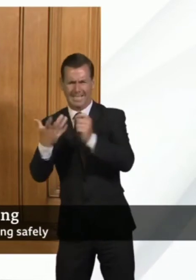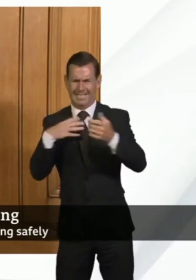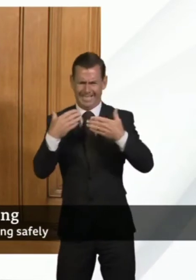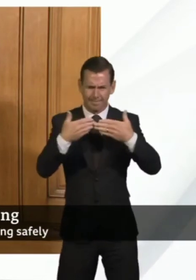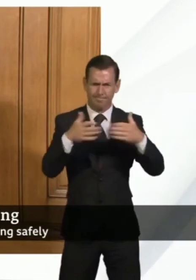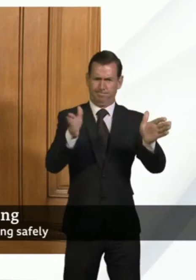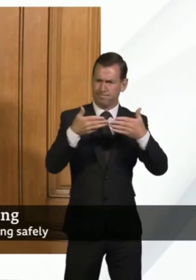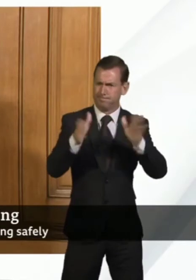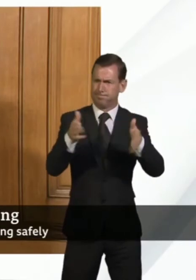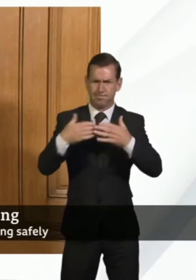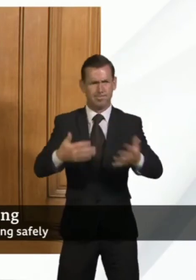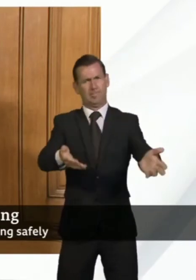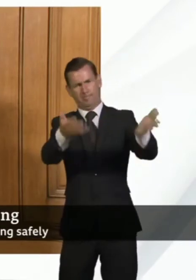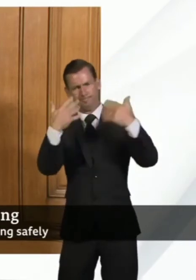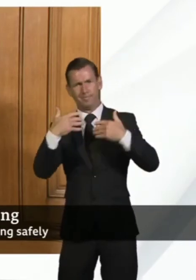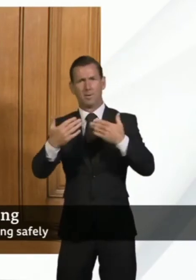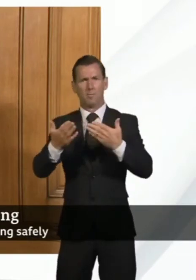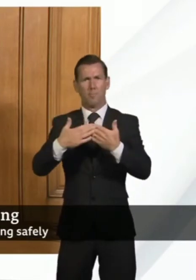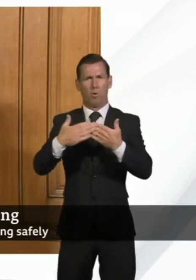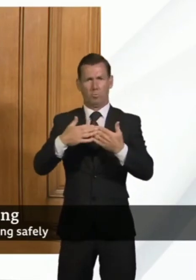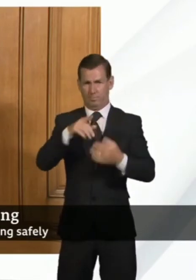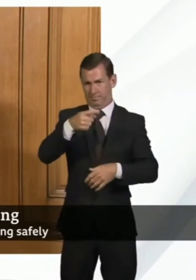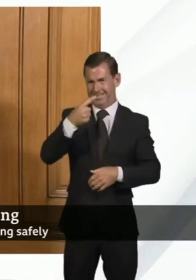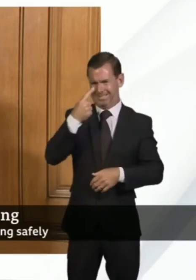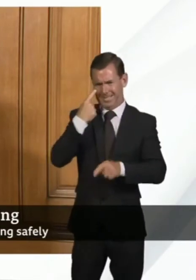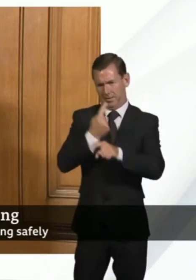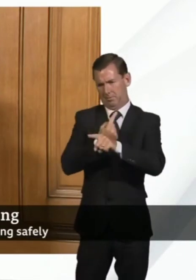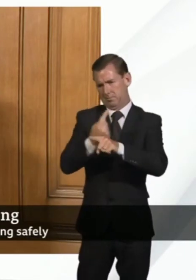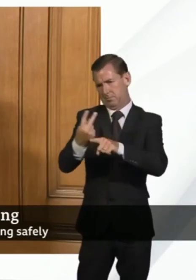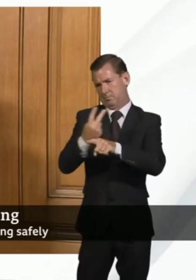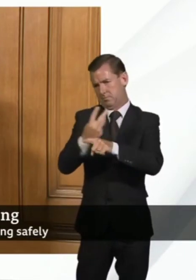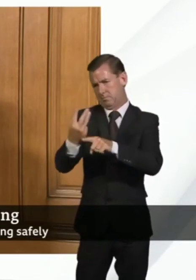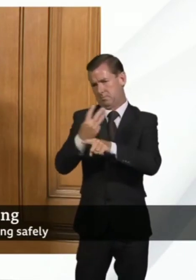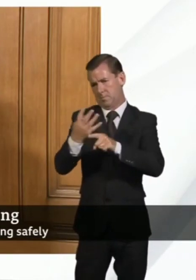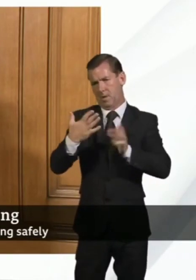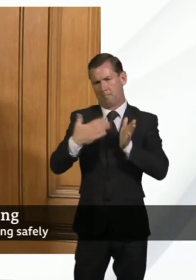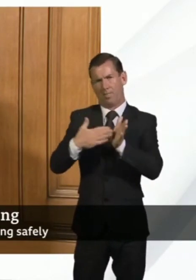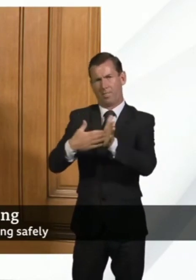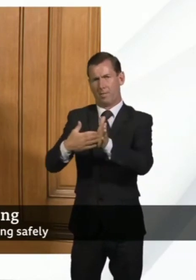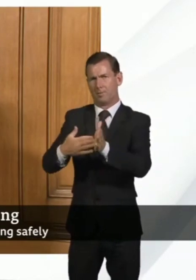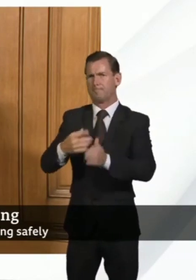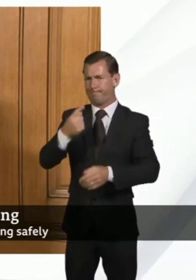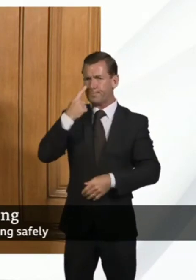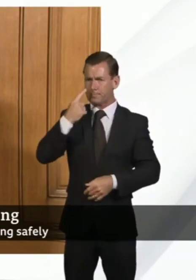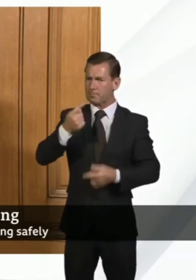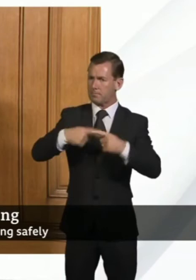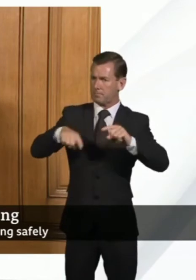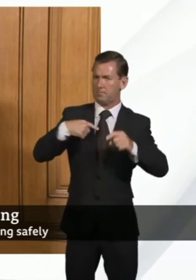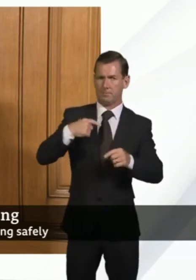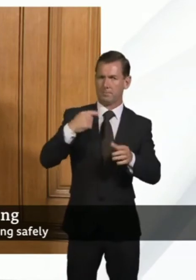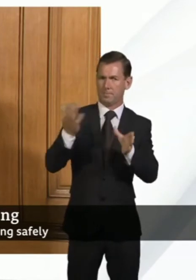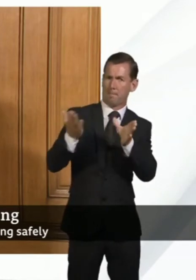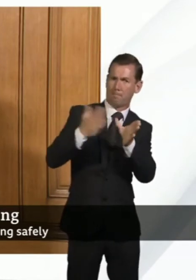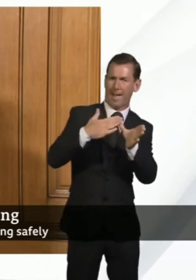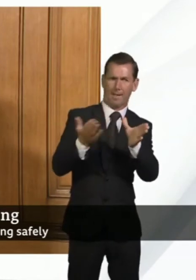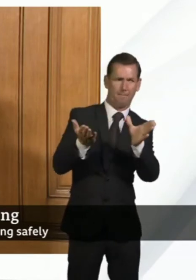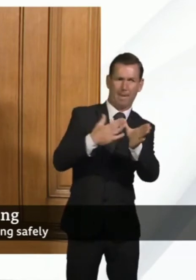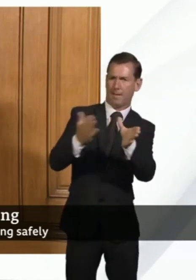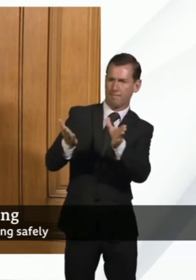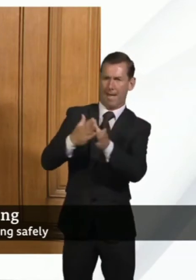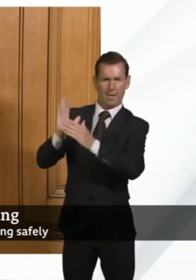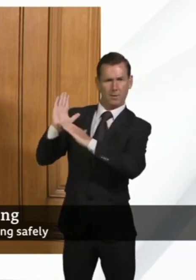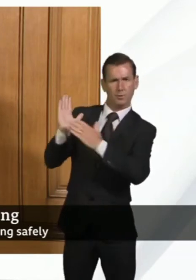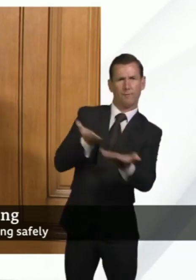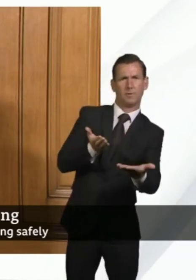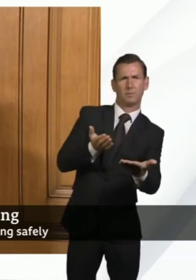had to delay. So you will see over the next weeks and months a standing up of all those NHS services so that the